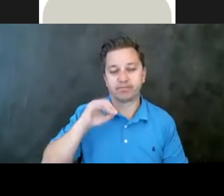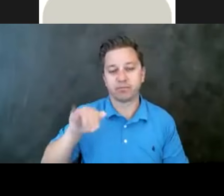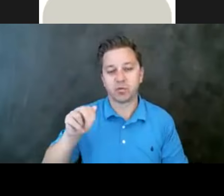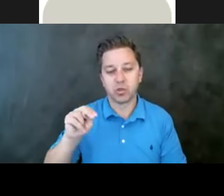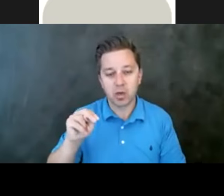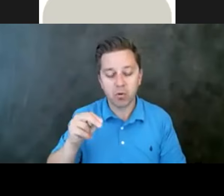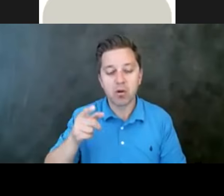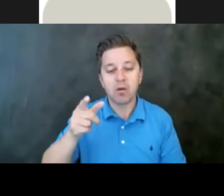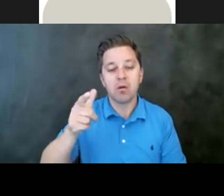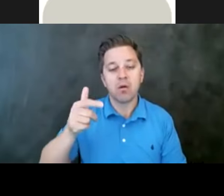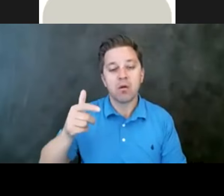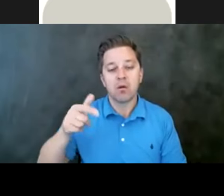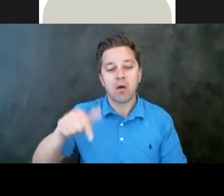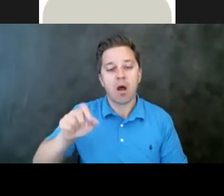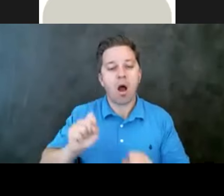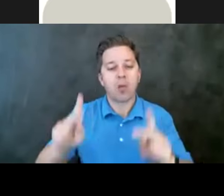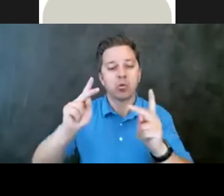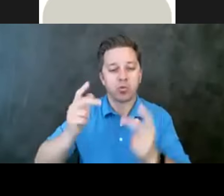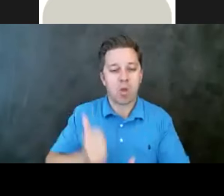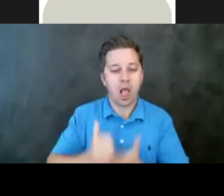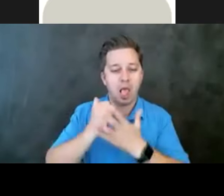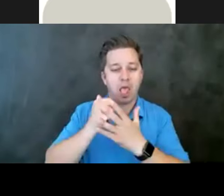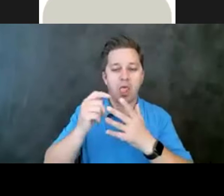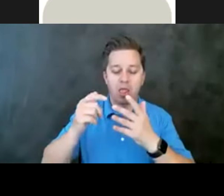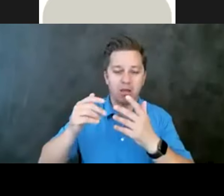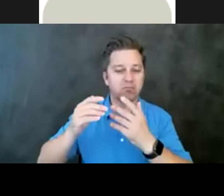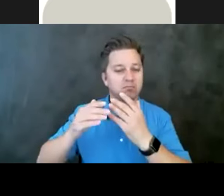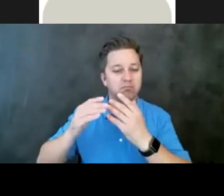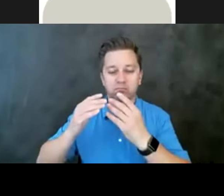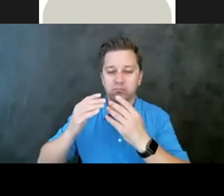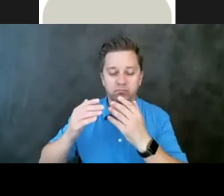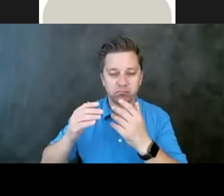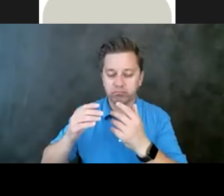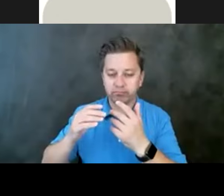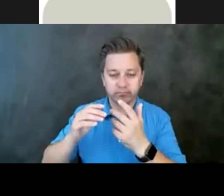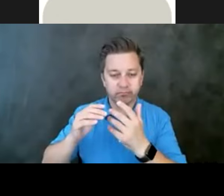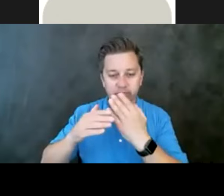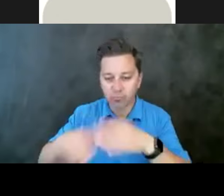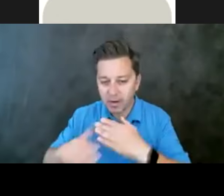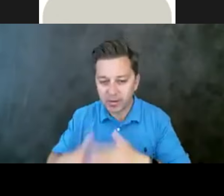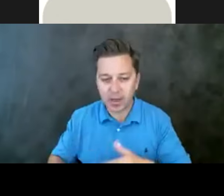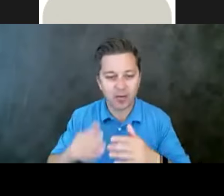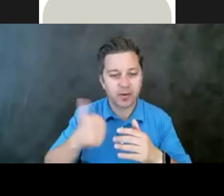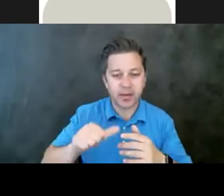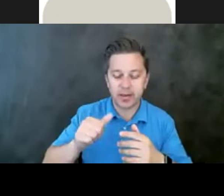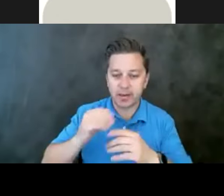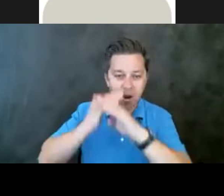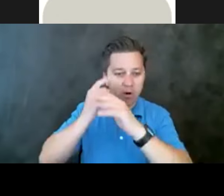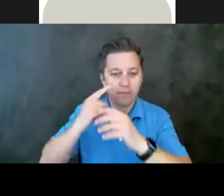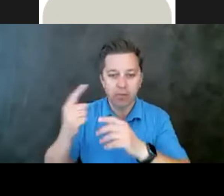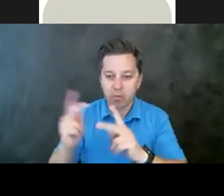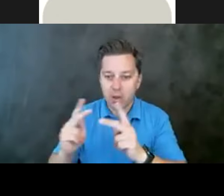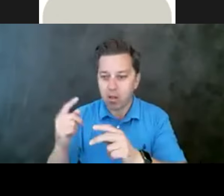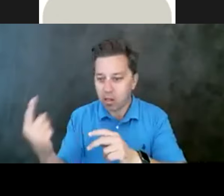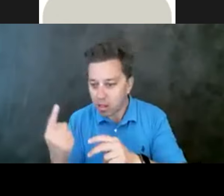to, uh, help us break down silos, look for partnerships between our different subcommittees and see where